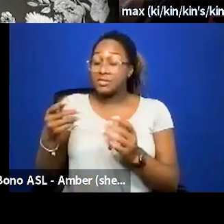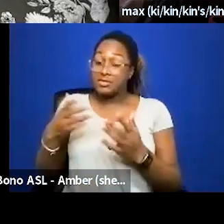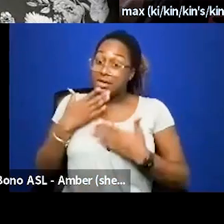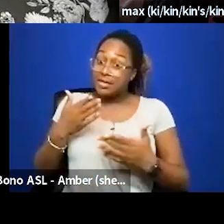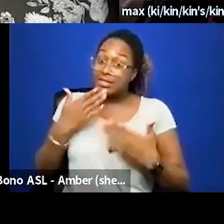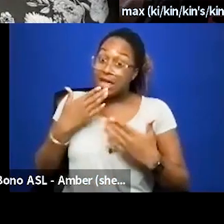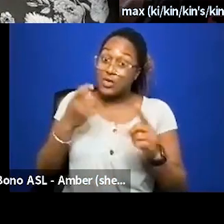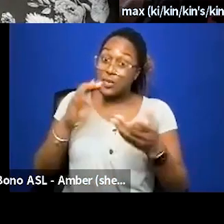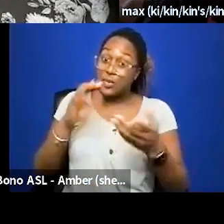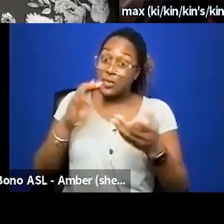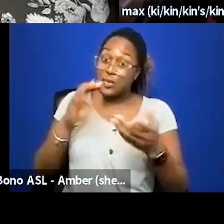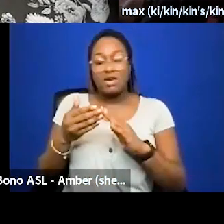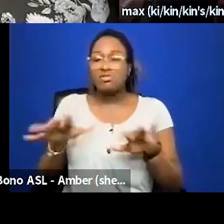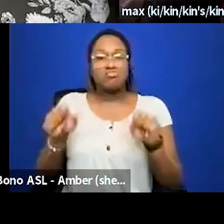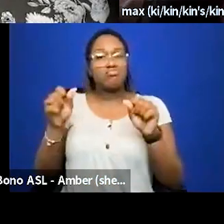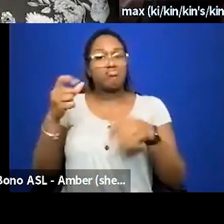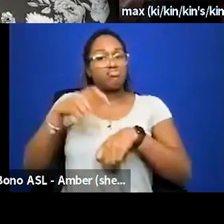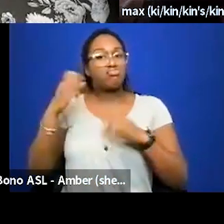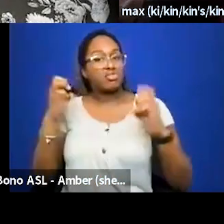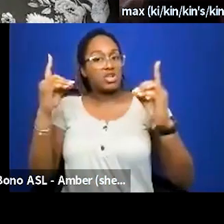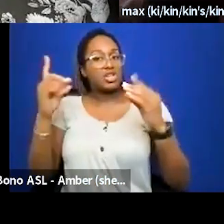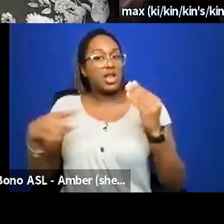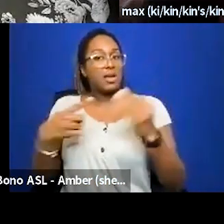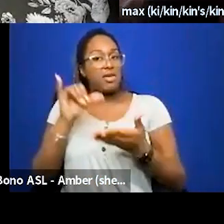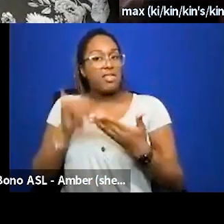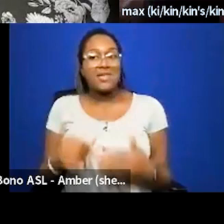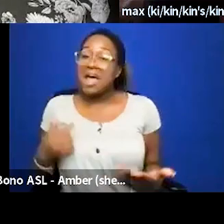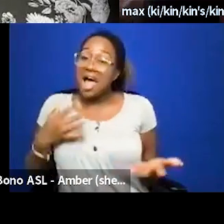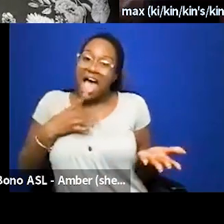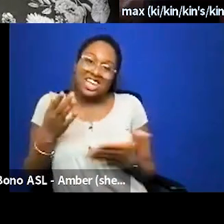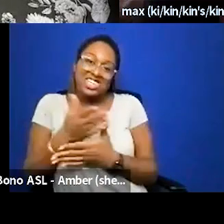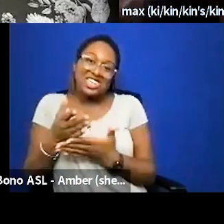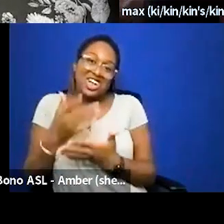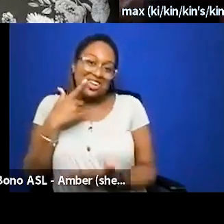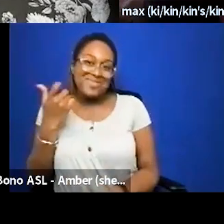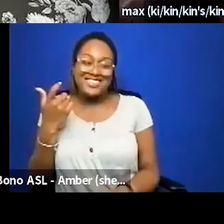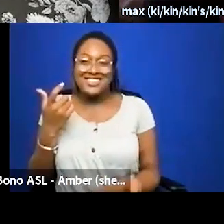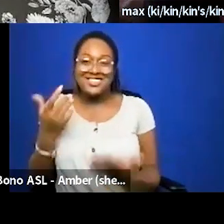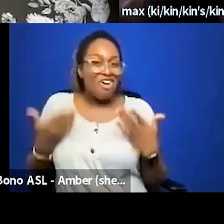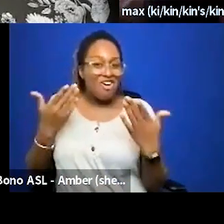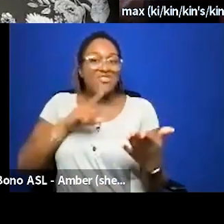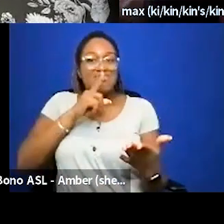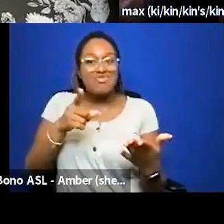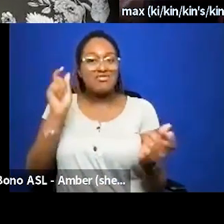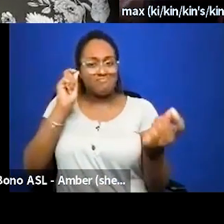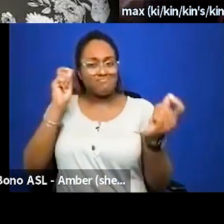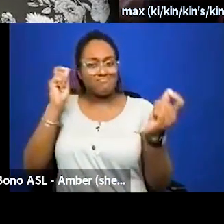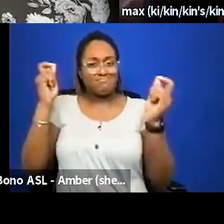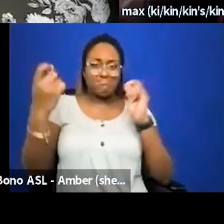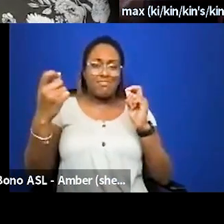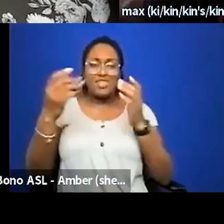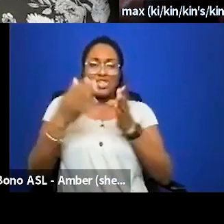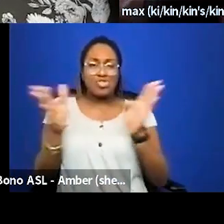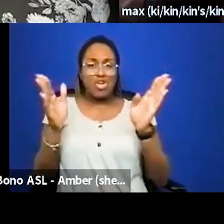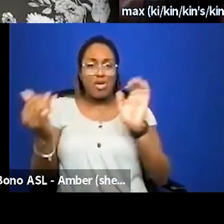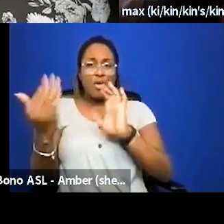that you took the time to educate us about that thank you well i like sharing about it because it's offering a real reframe to the general ways that we